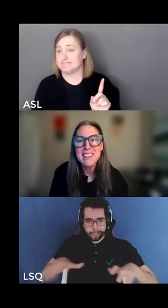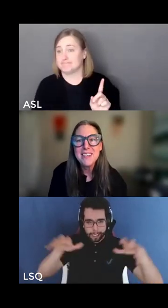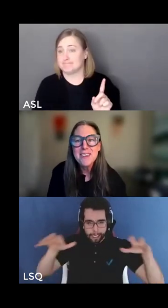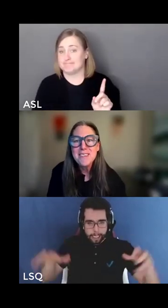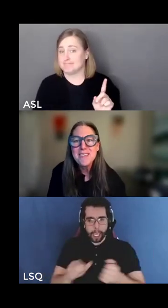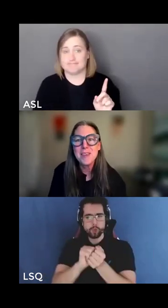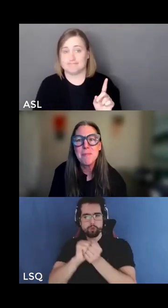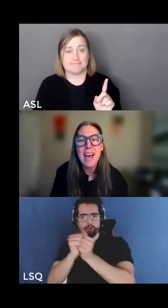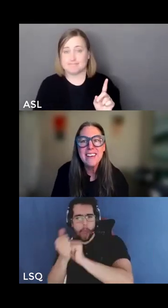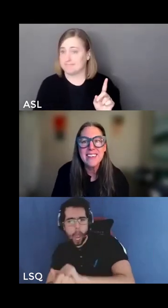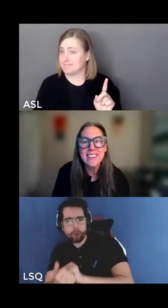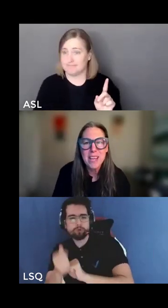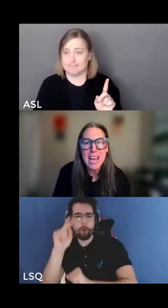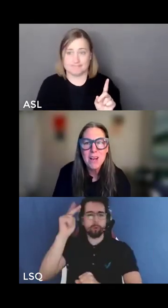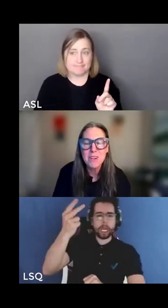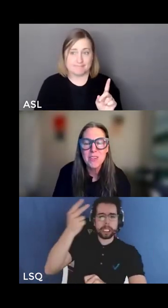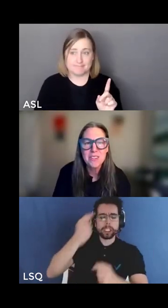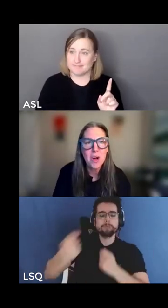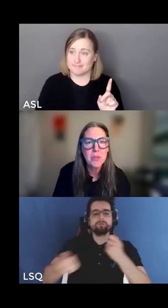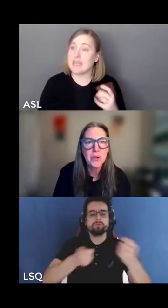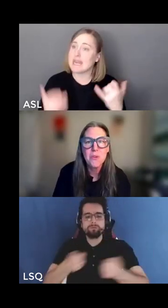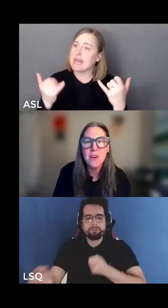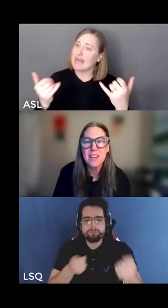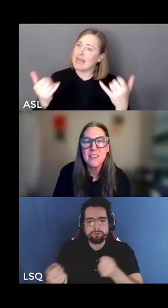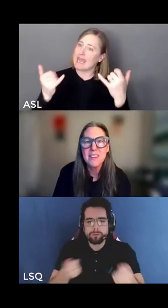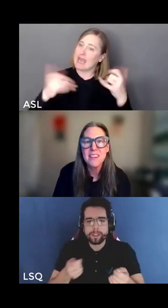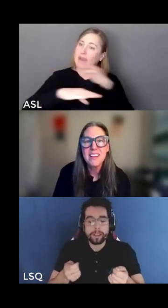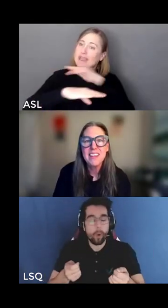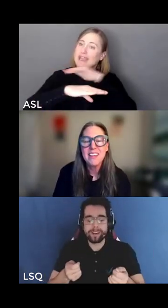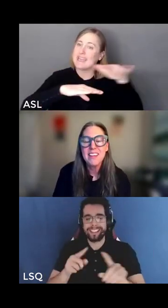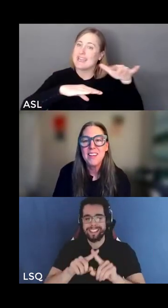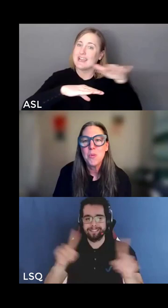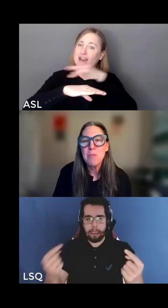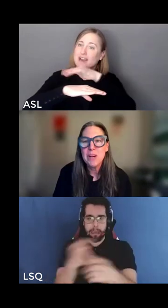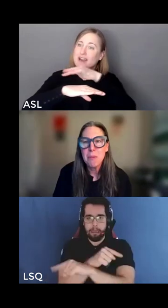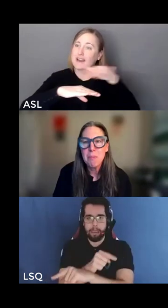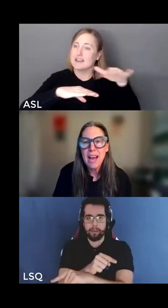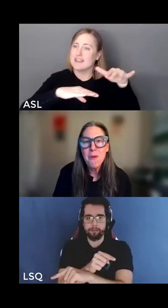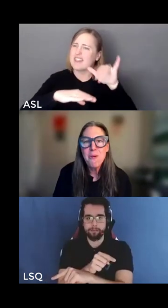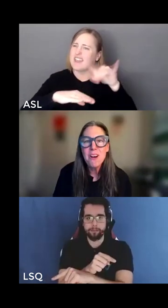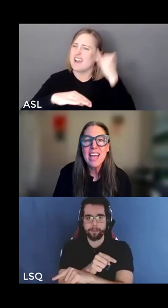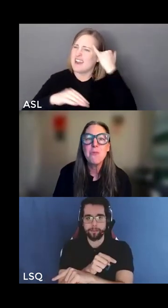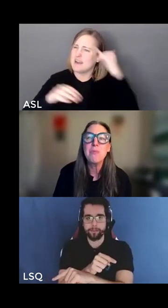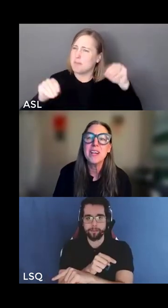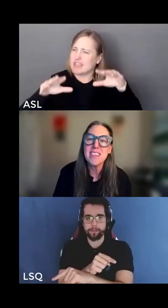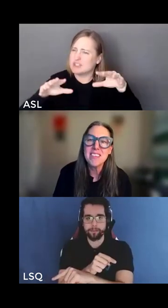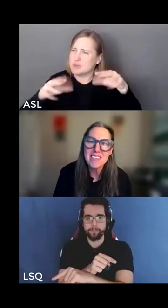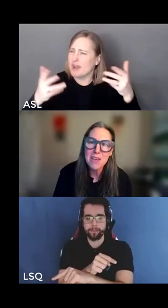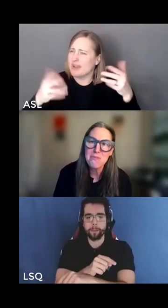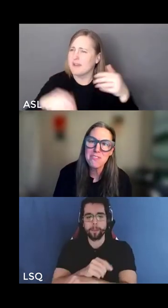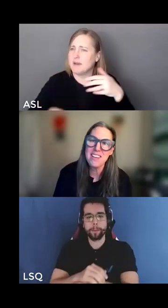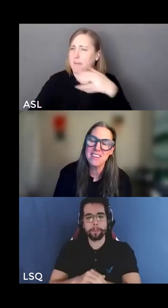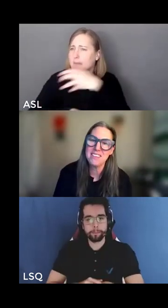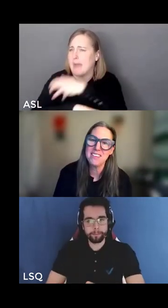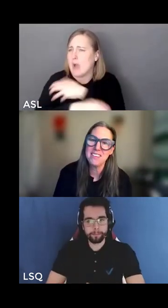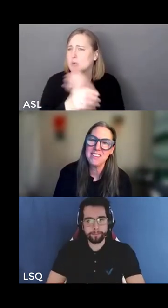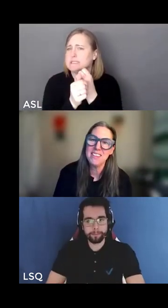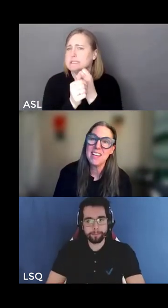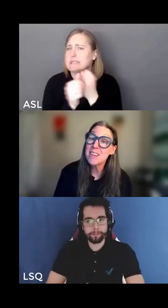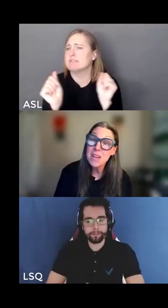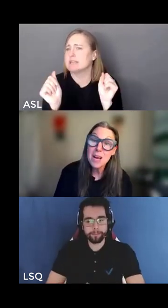here is the magic that we have on the top of the coin we bring power and we bring safety